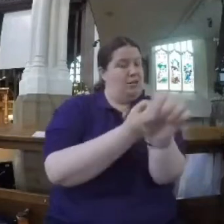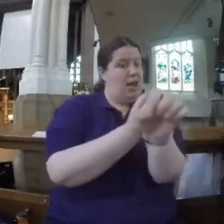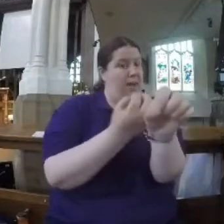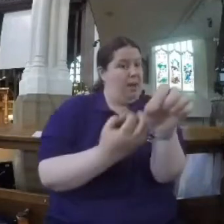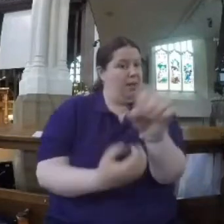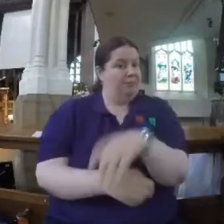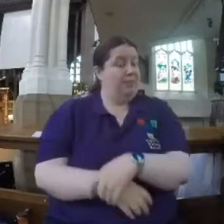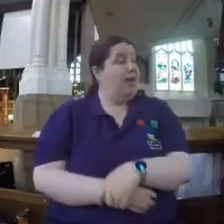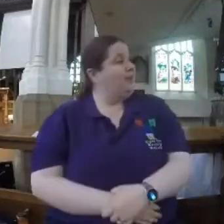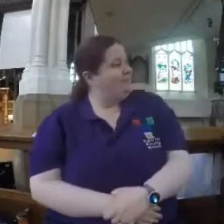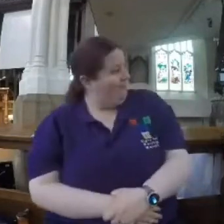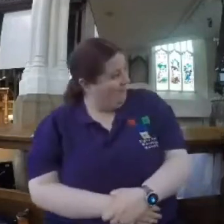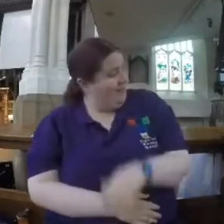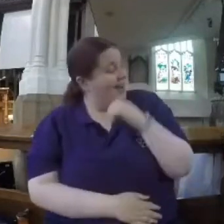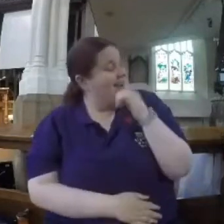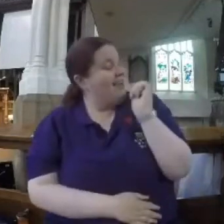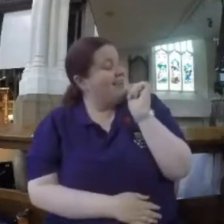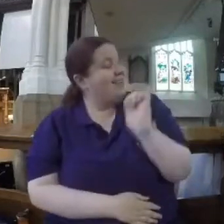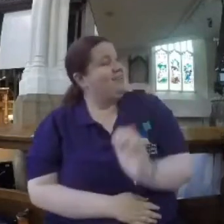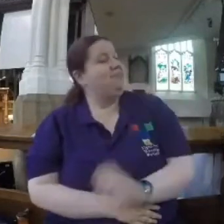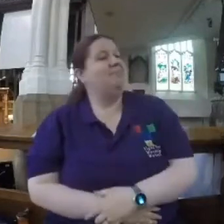Well, isn't that nice, said the other one.